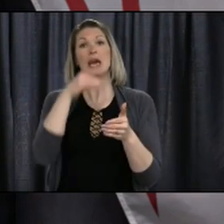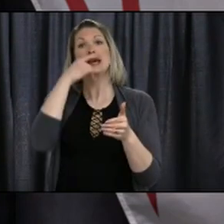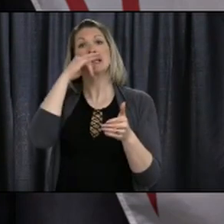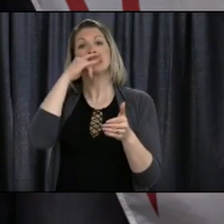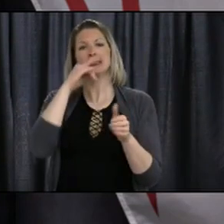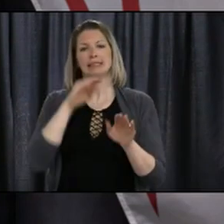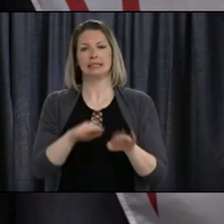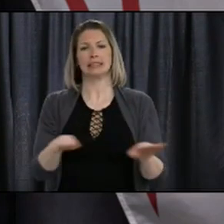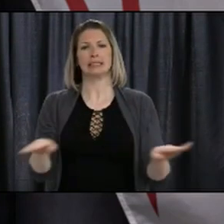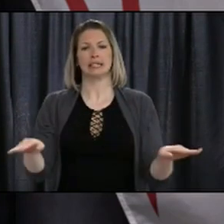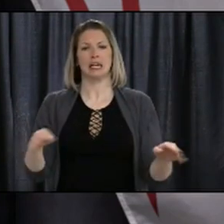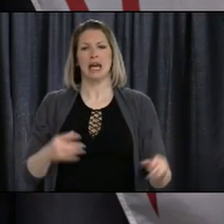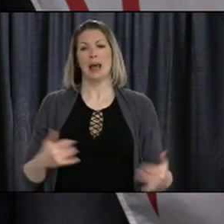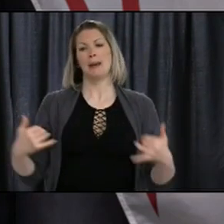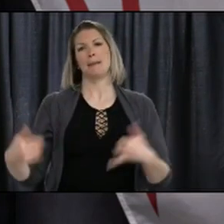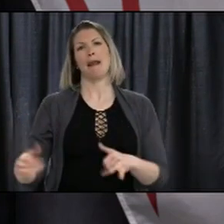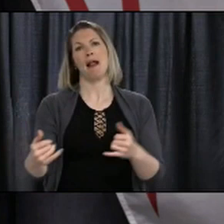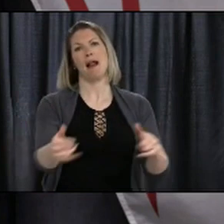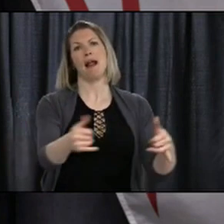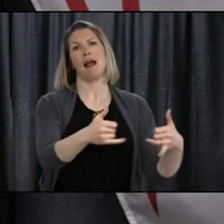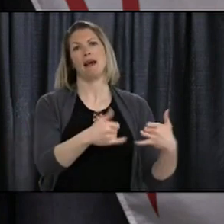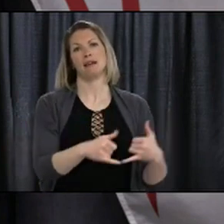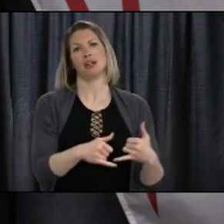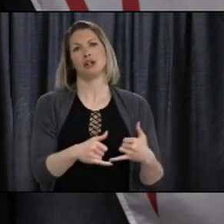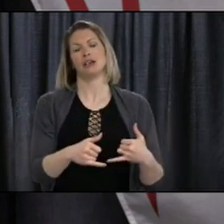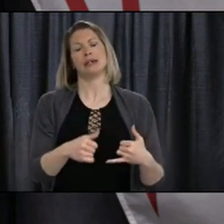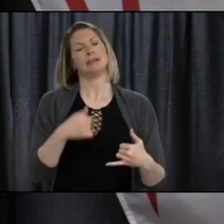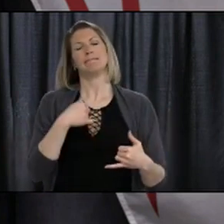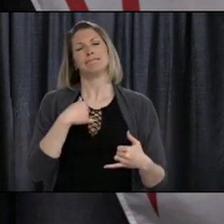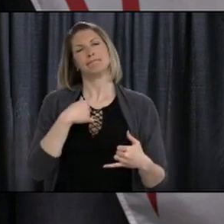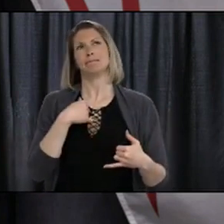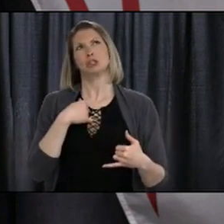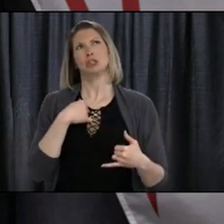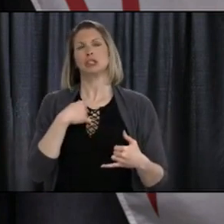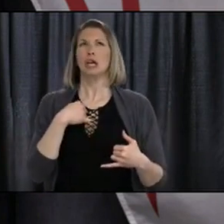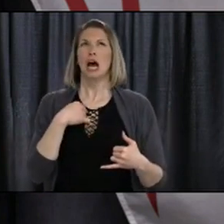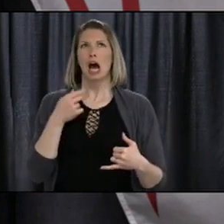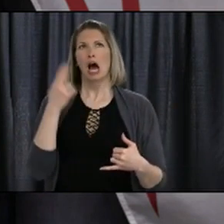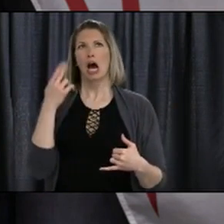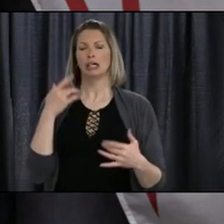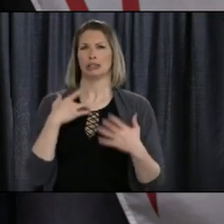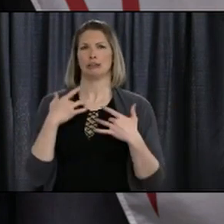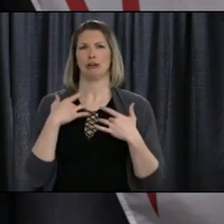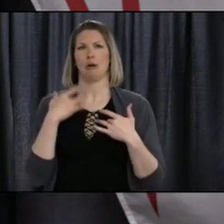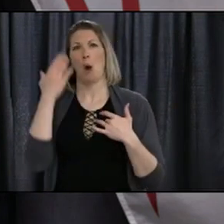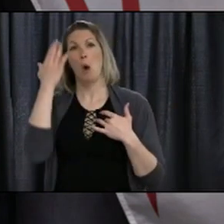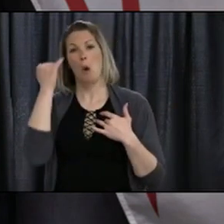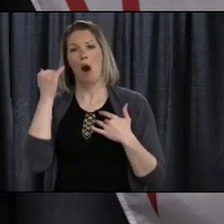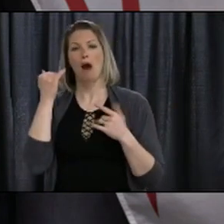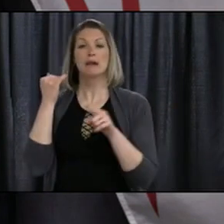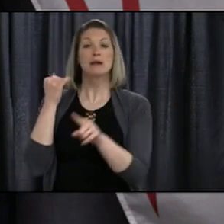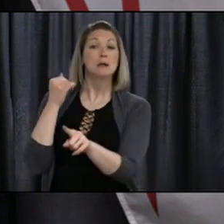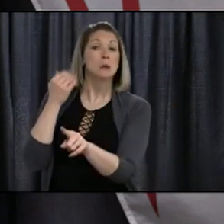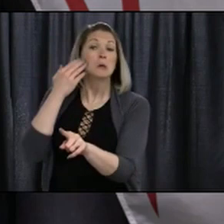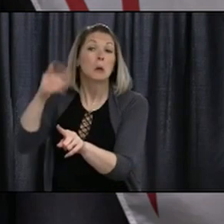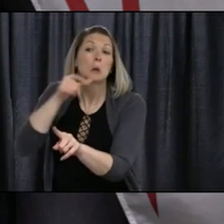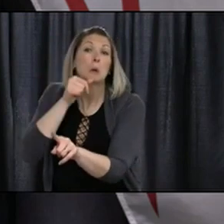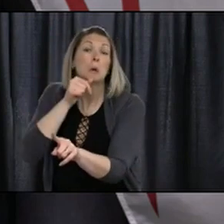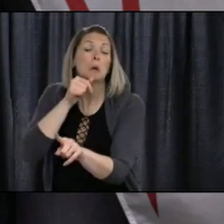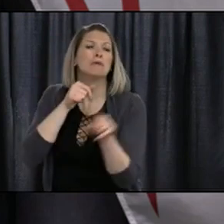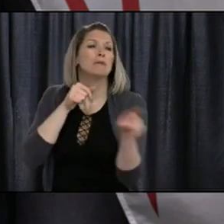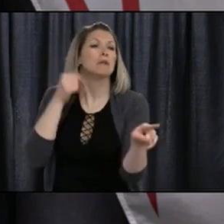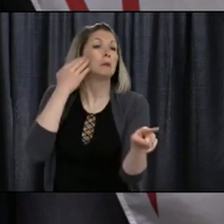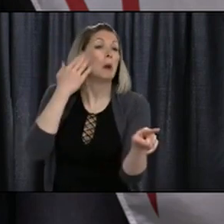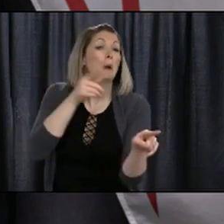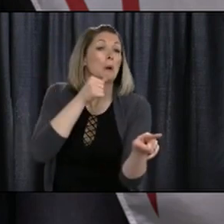and so the concern there is that you would have contacts with people who you might not know, and